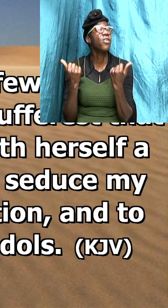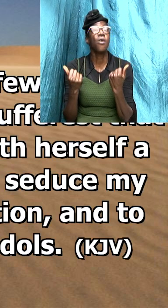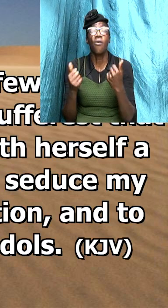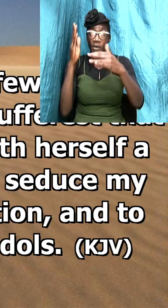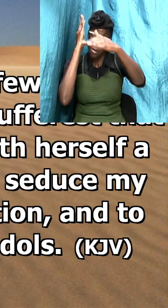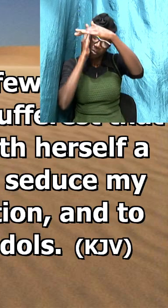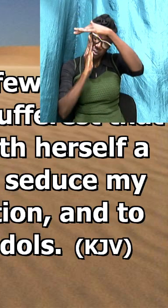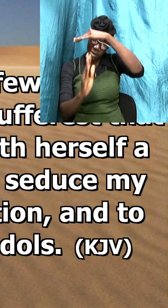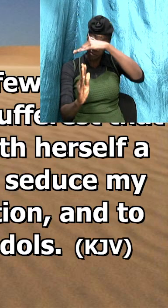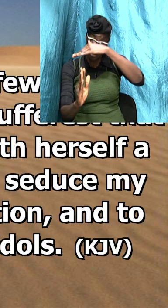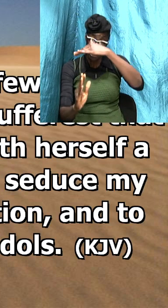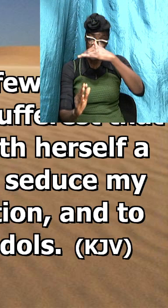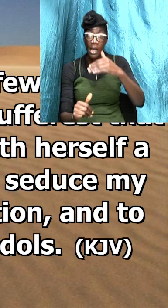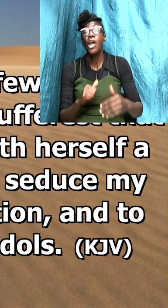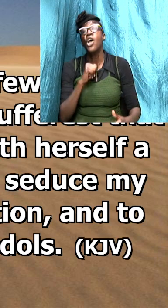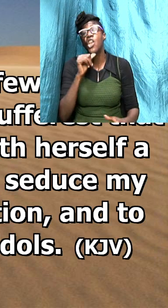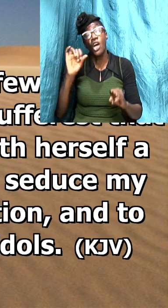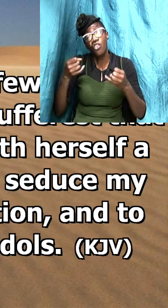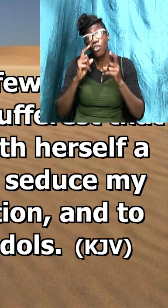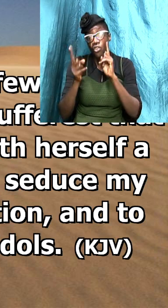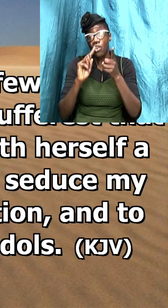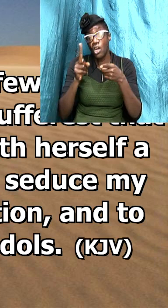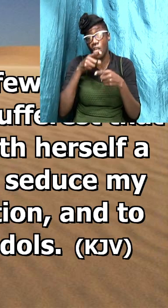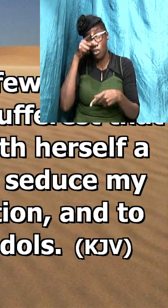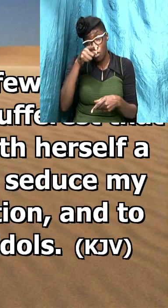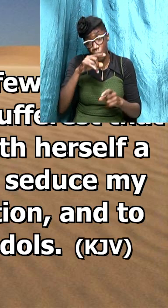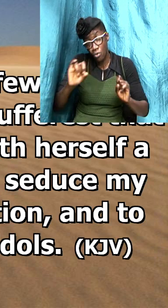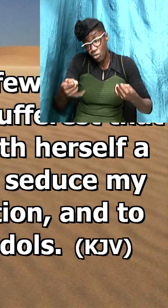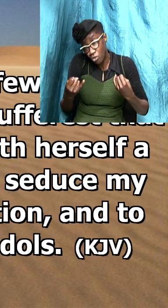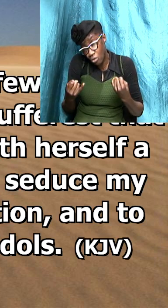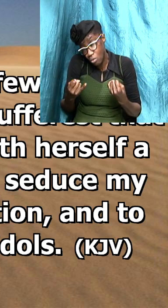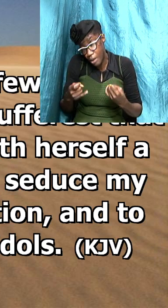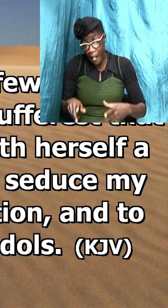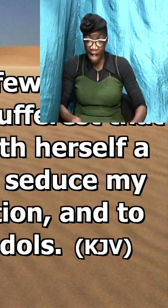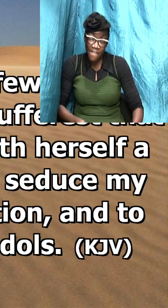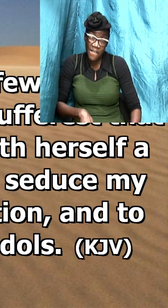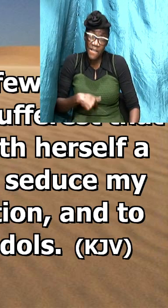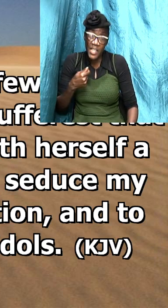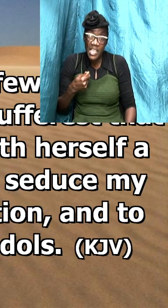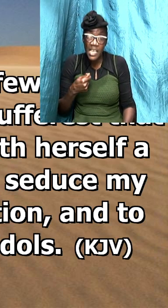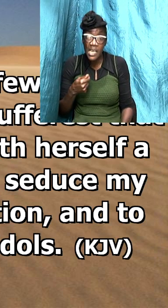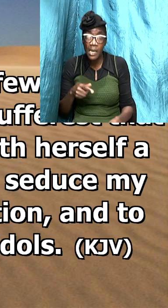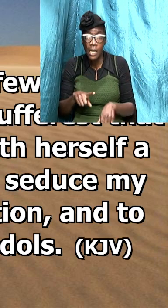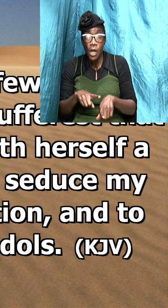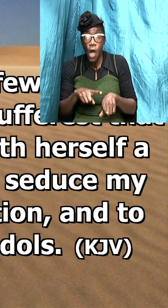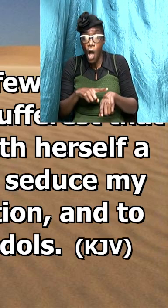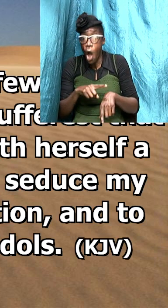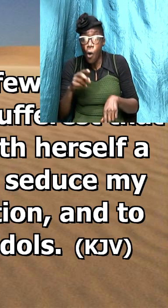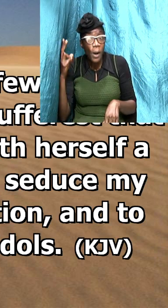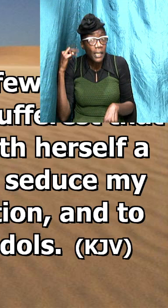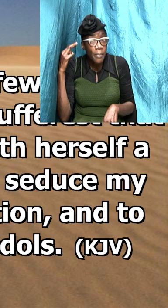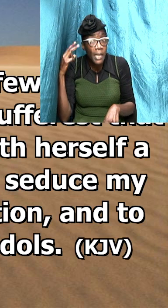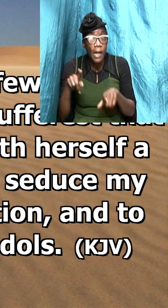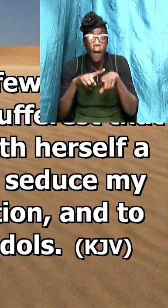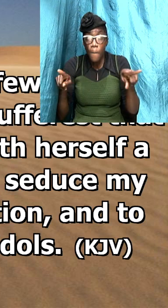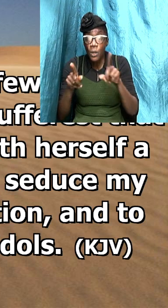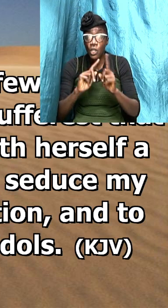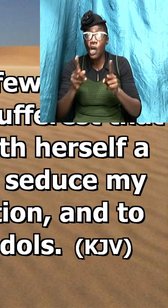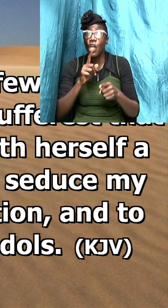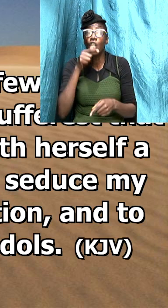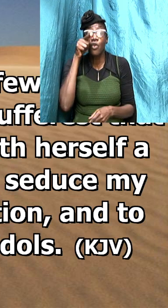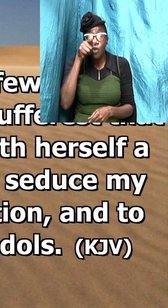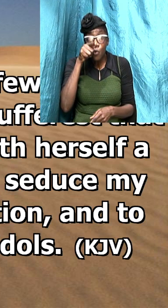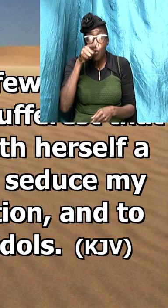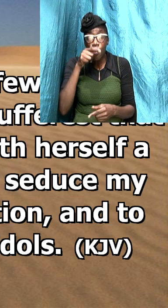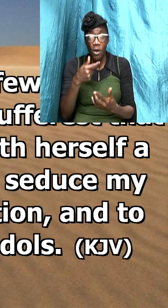I am not just talking to you based on how I feel and the things that I heard but I am talking to you from the scripture